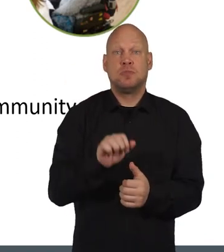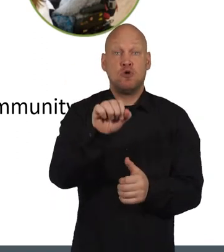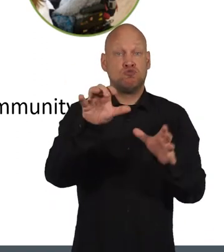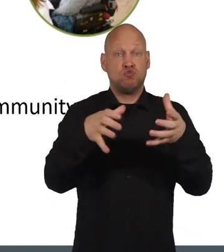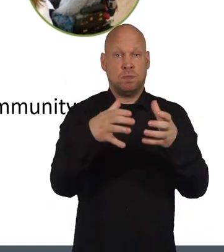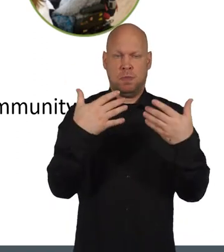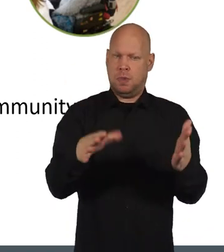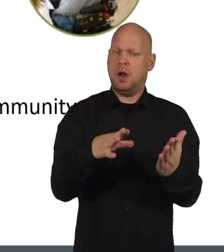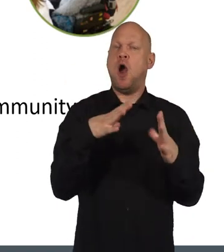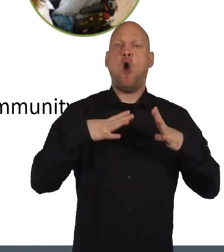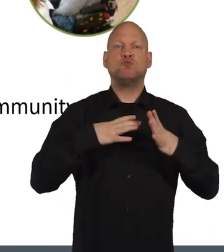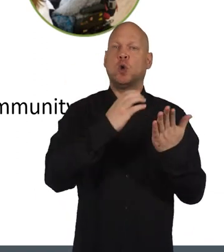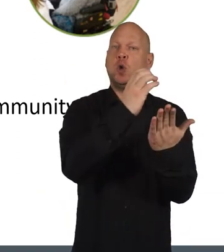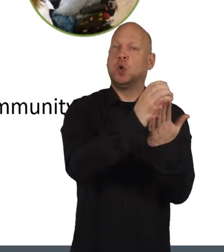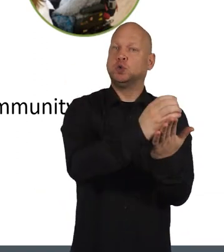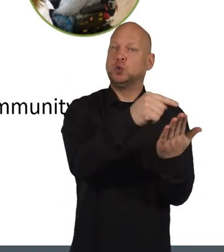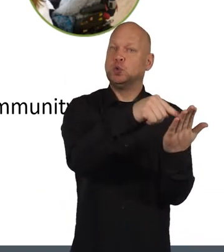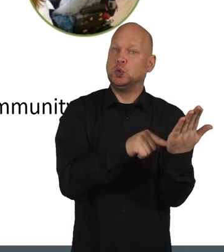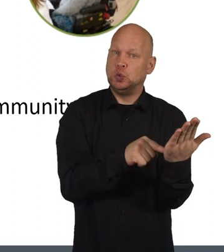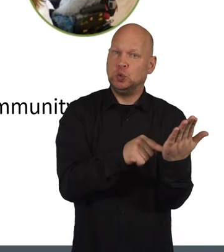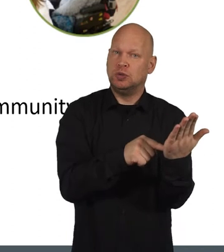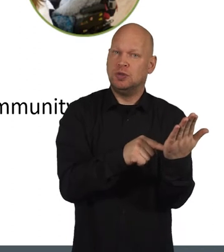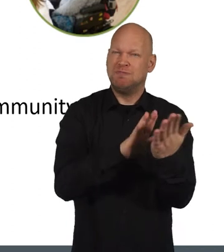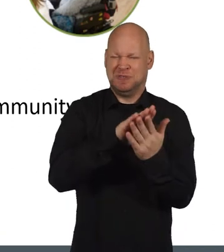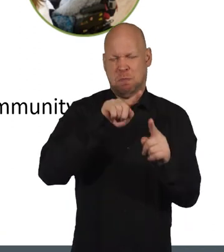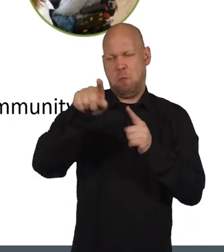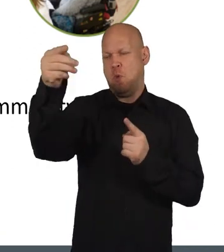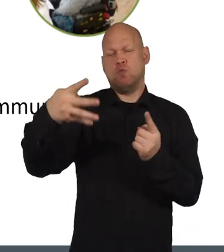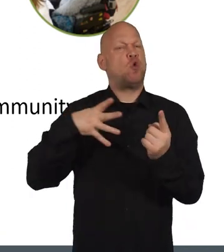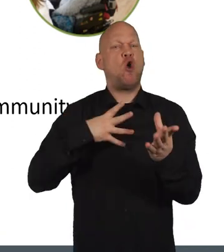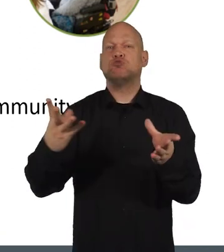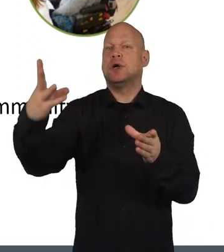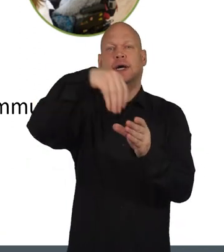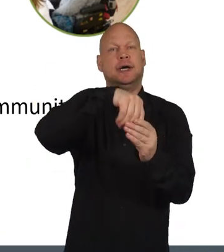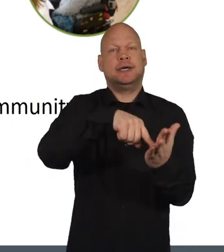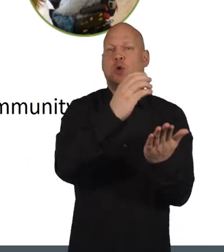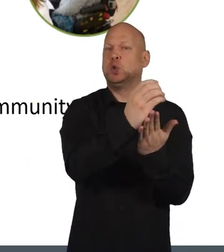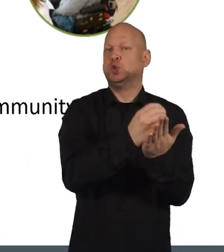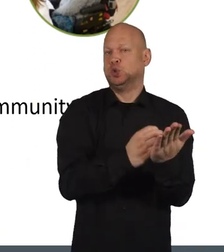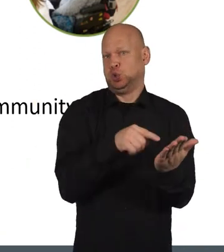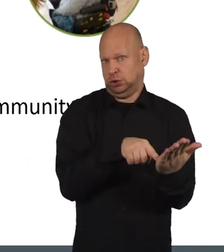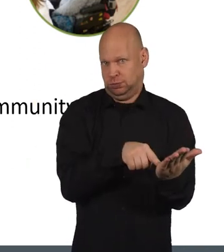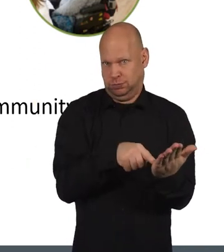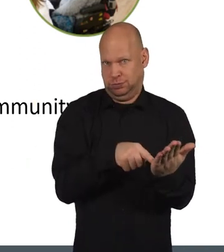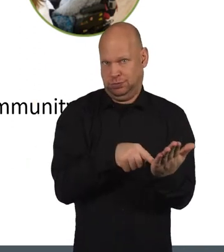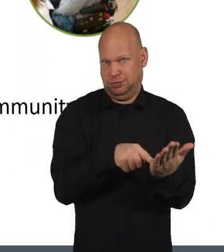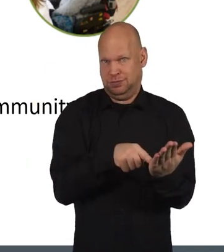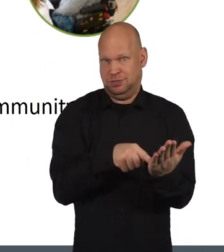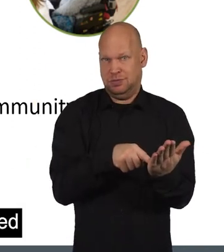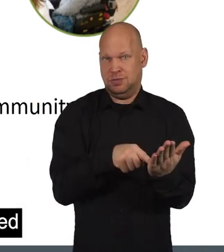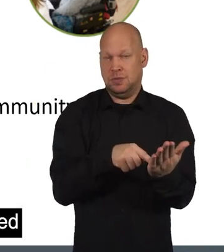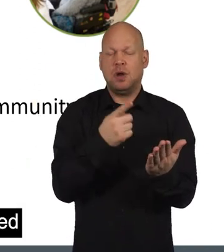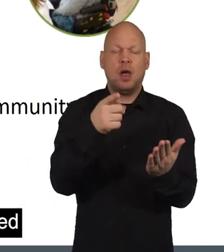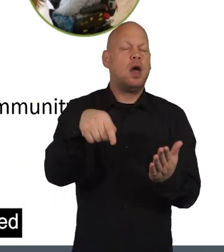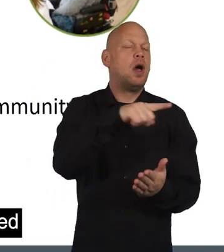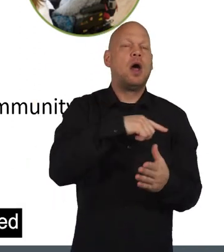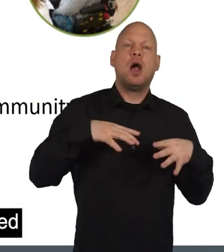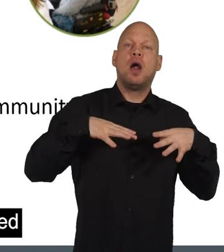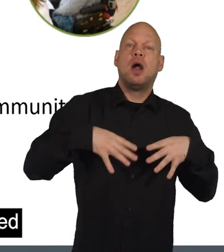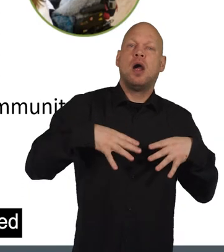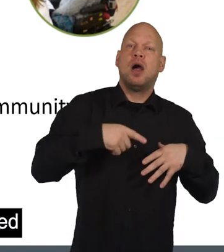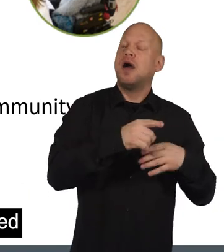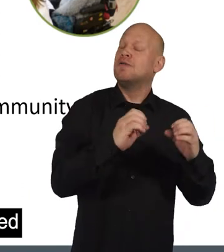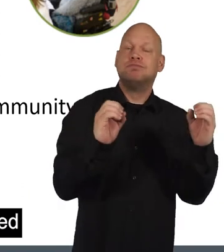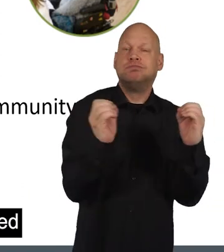If your group is constituted, then it will likely already have most of this in the constitution. More informal